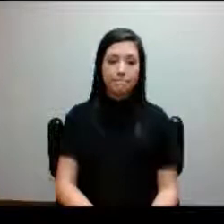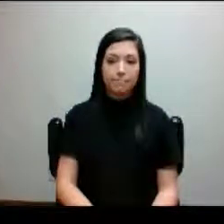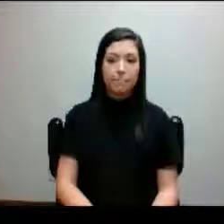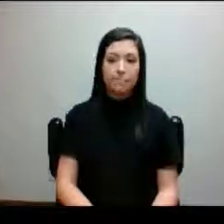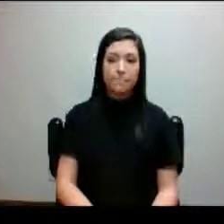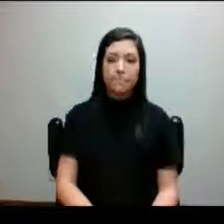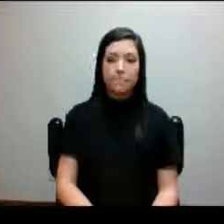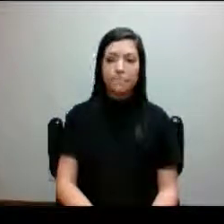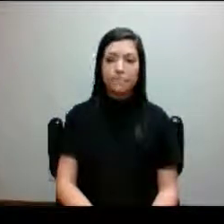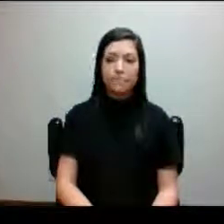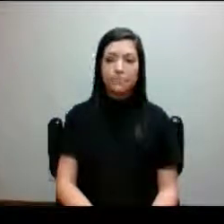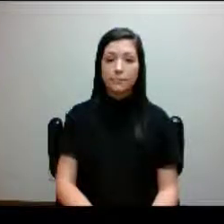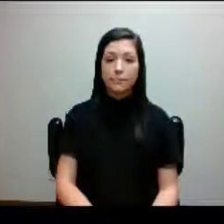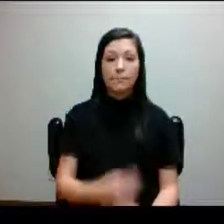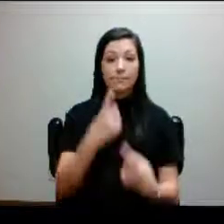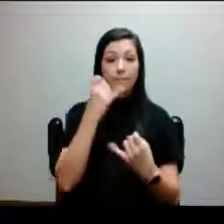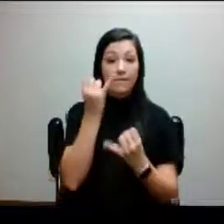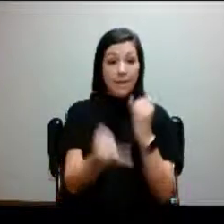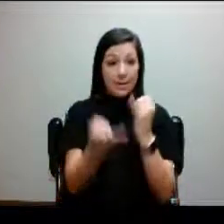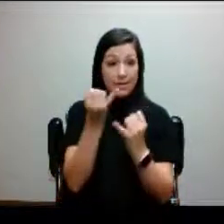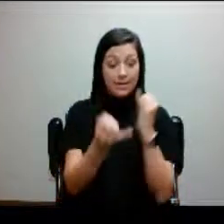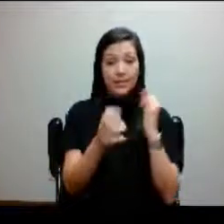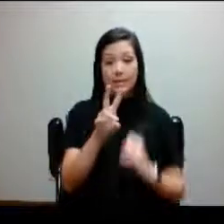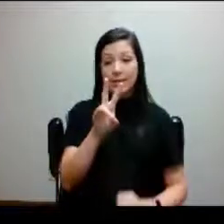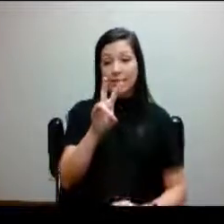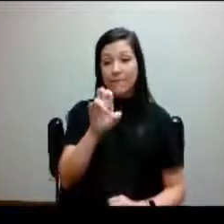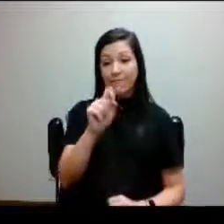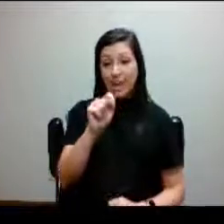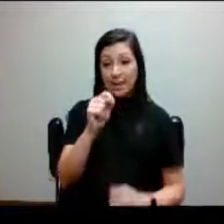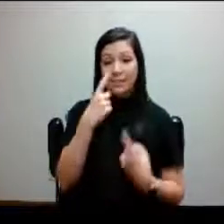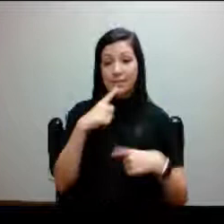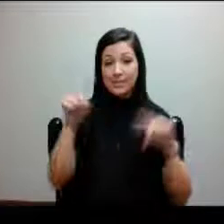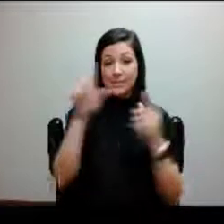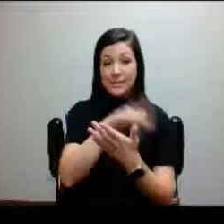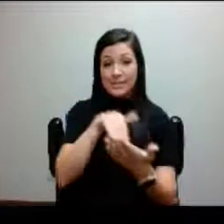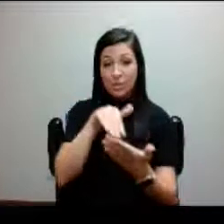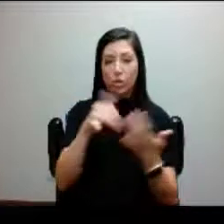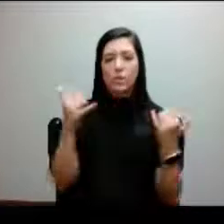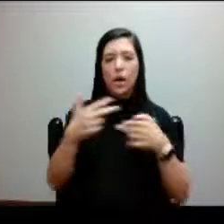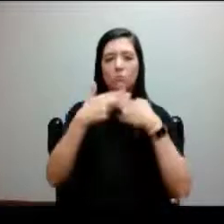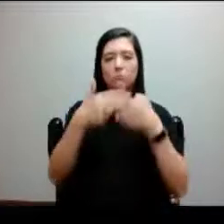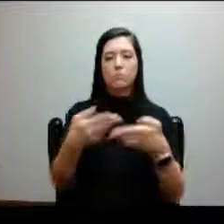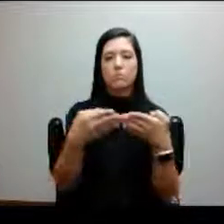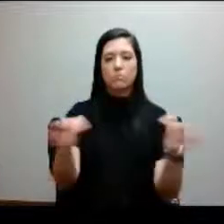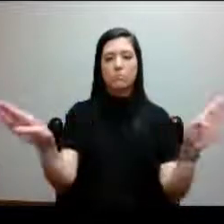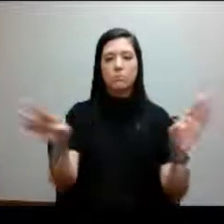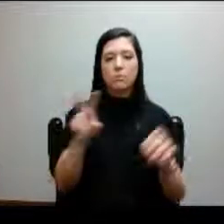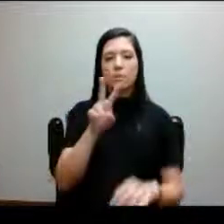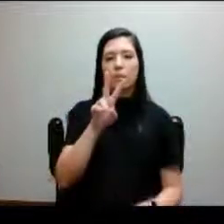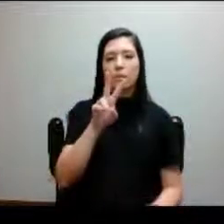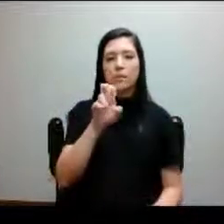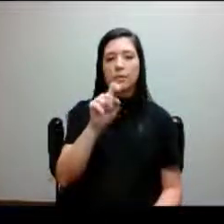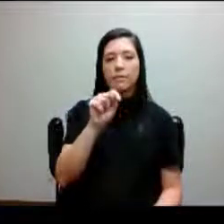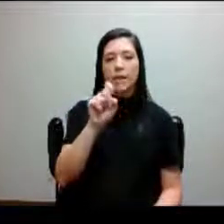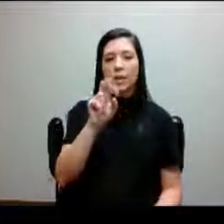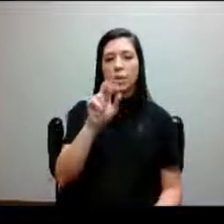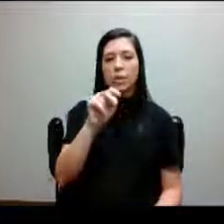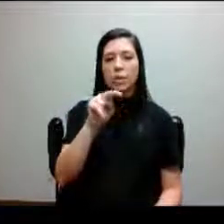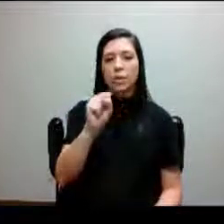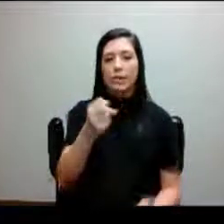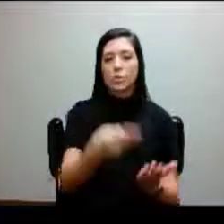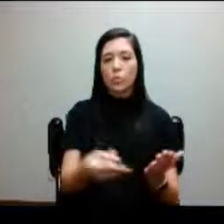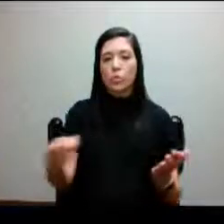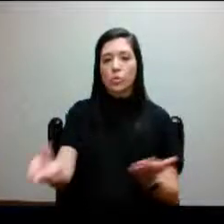Finally, the Vet Success Center is now known across the district as the Veterans Resource Center. By phone